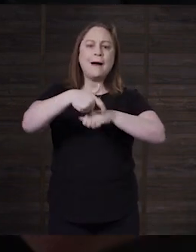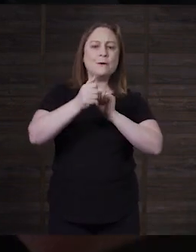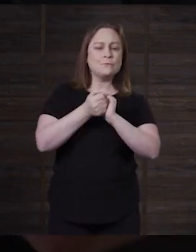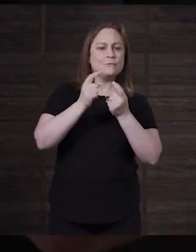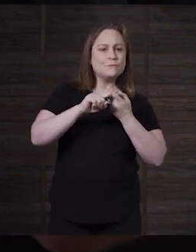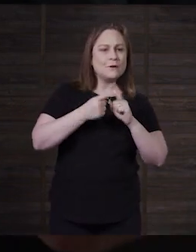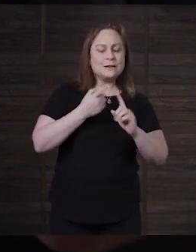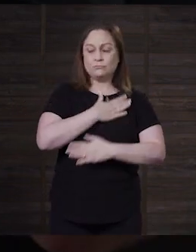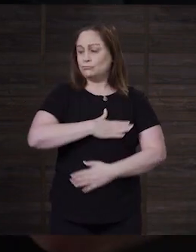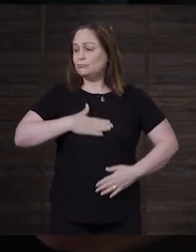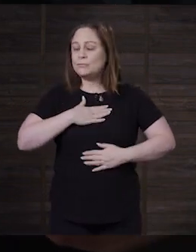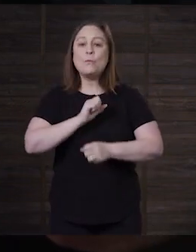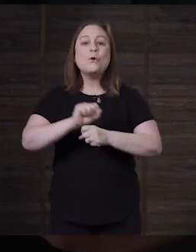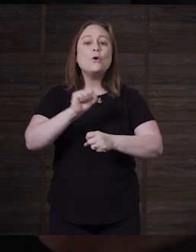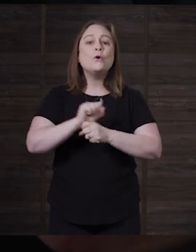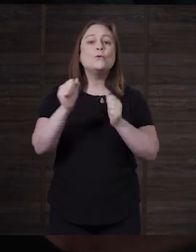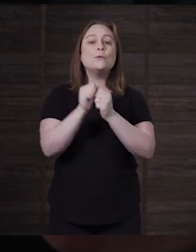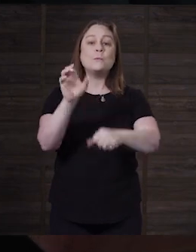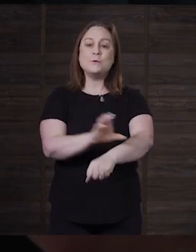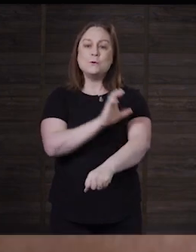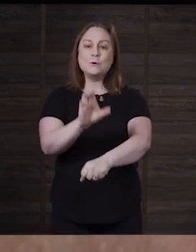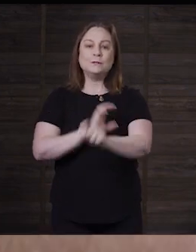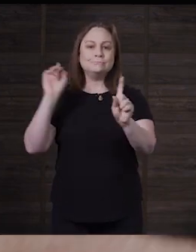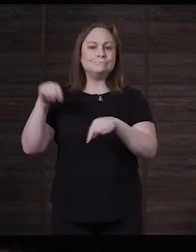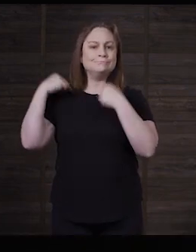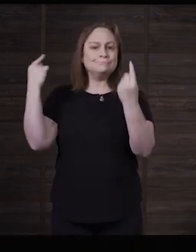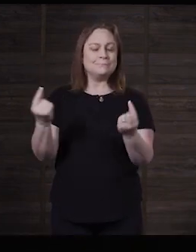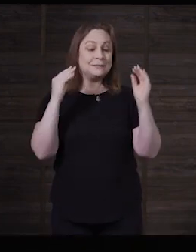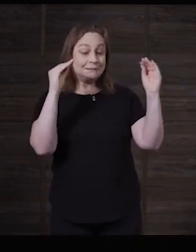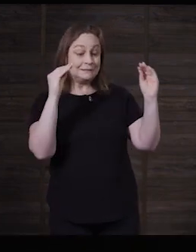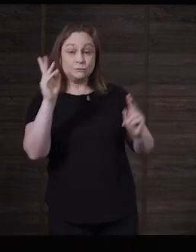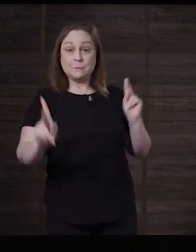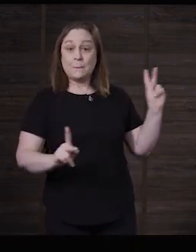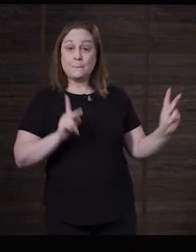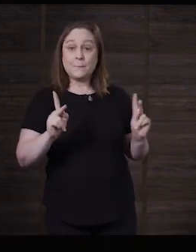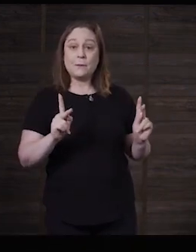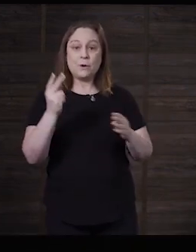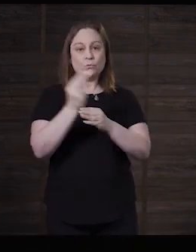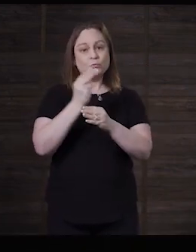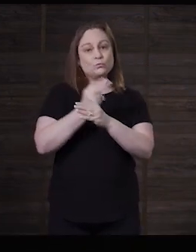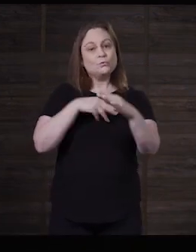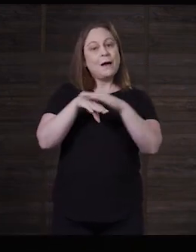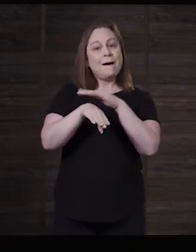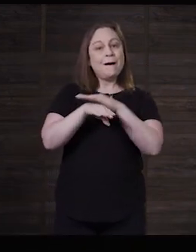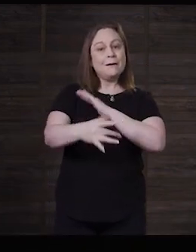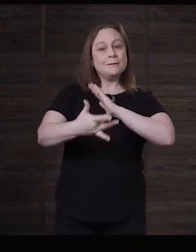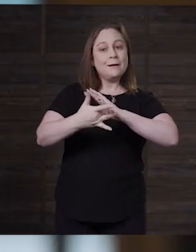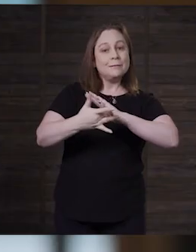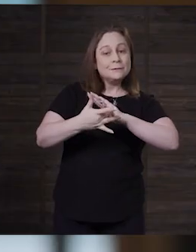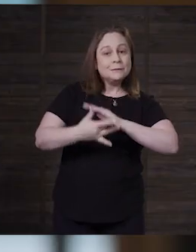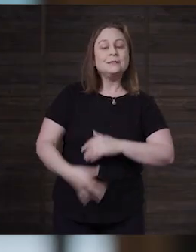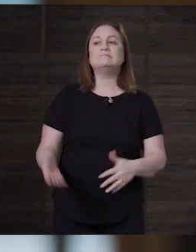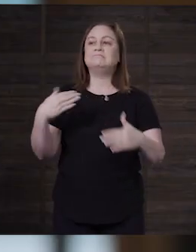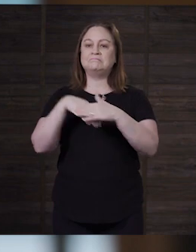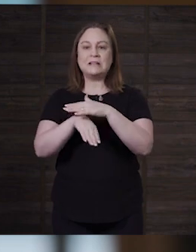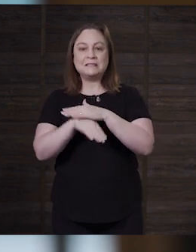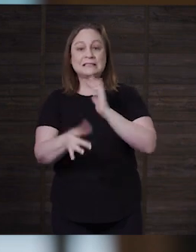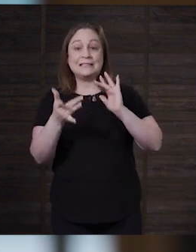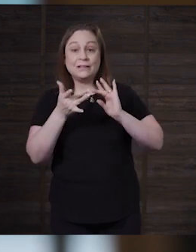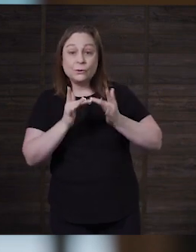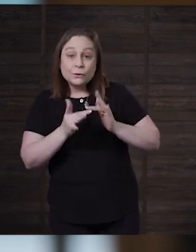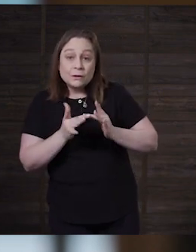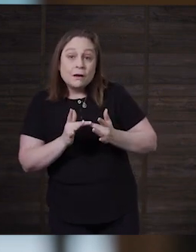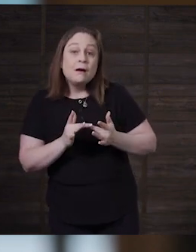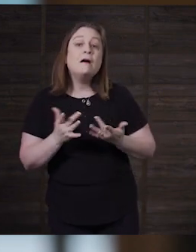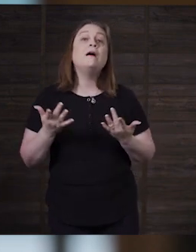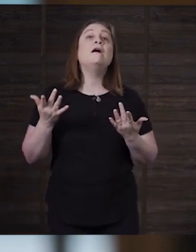enjoyed working with computers over the years, teaching some folks to use access technology, to access the internet